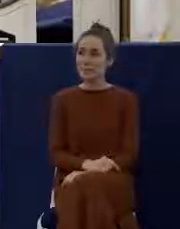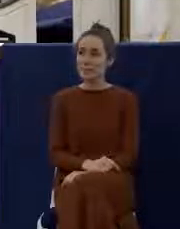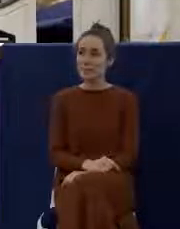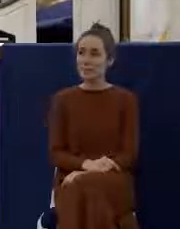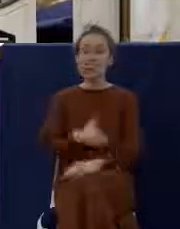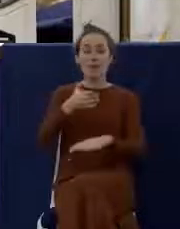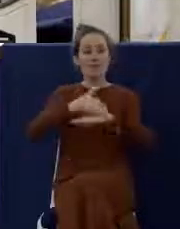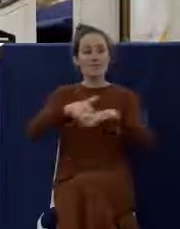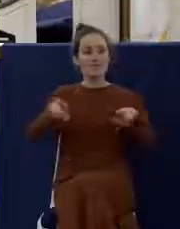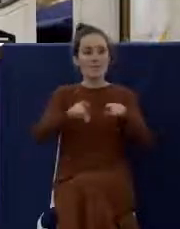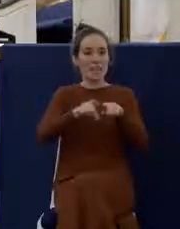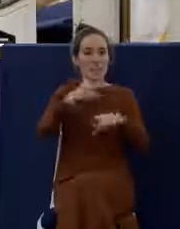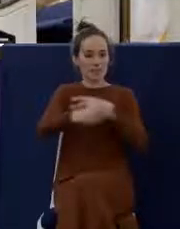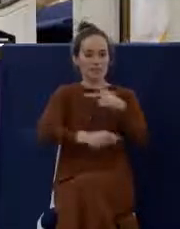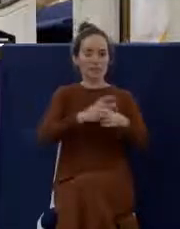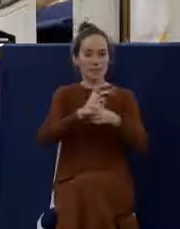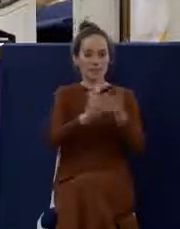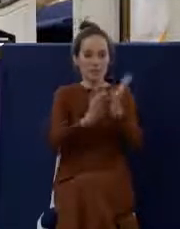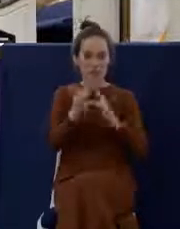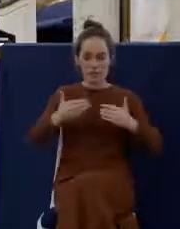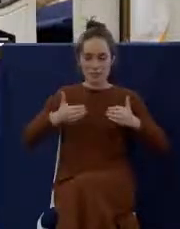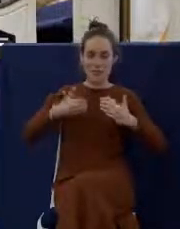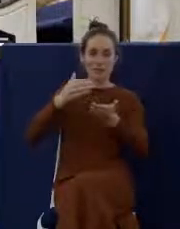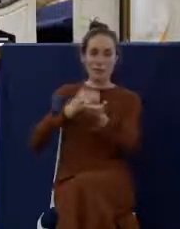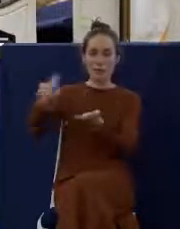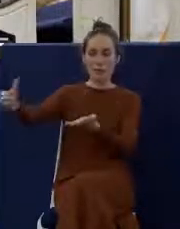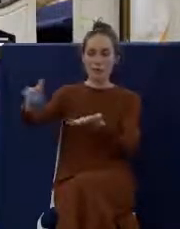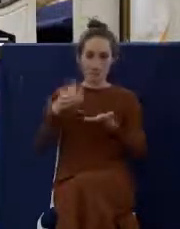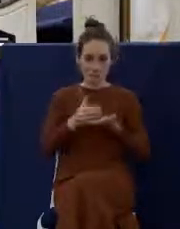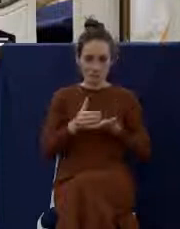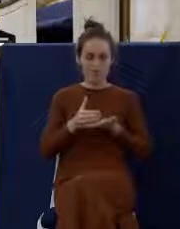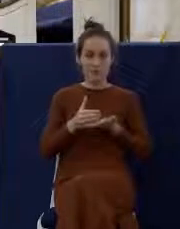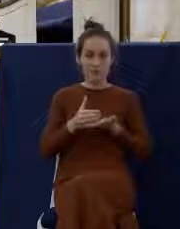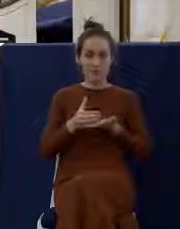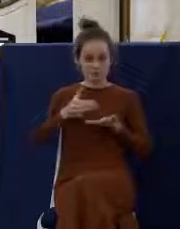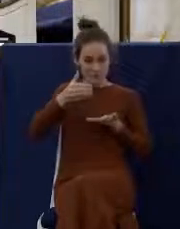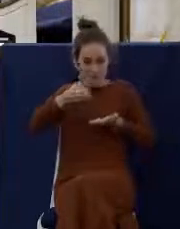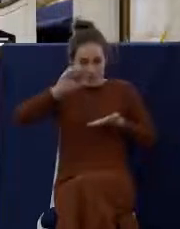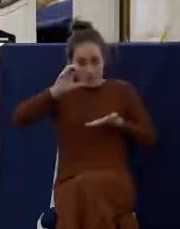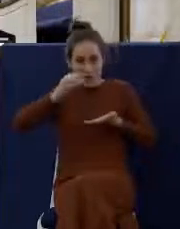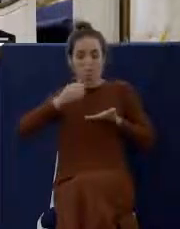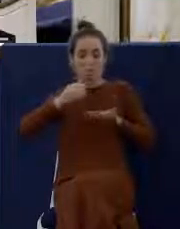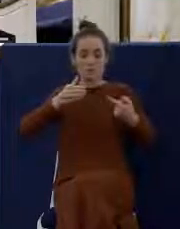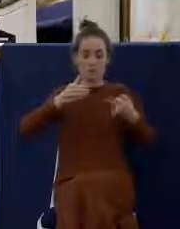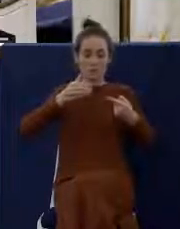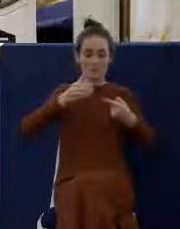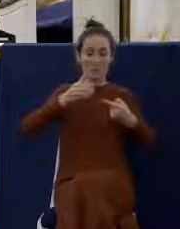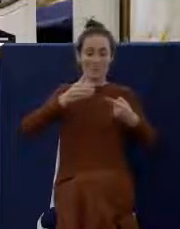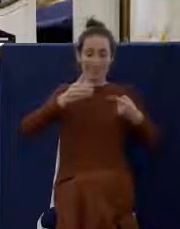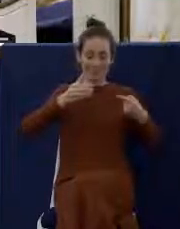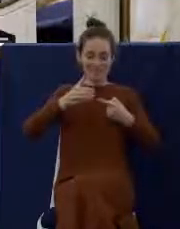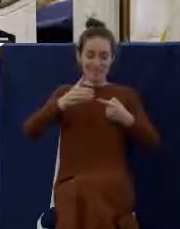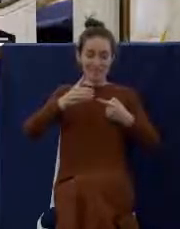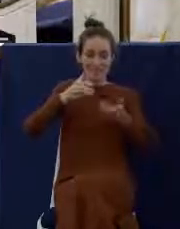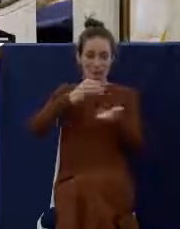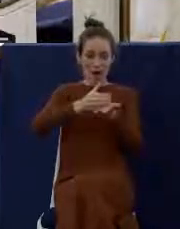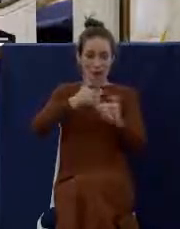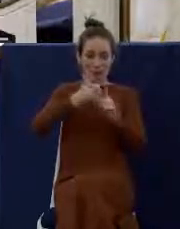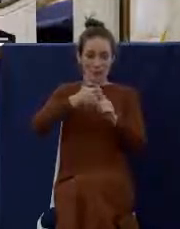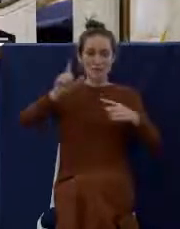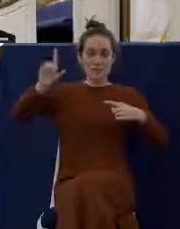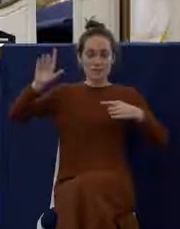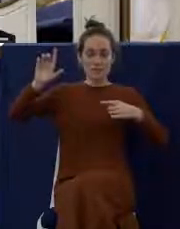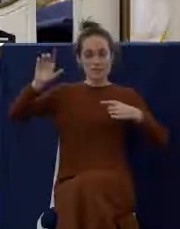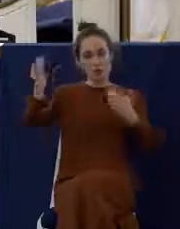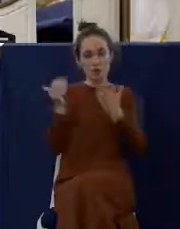After the same manner also, he took the cup, and when he had supped, saying, This cup is the New Testament in my